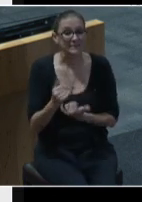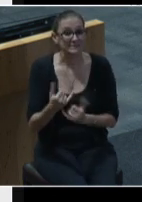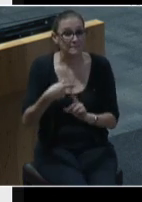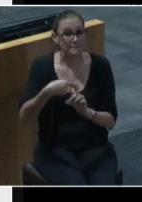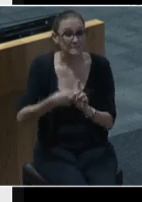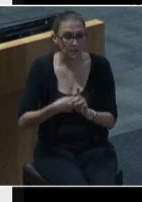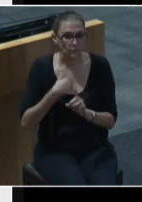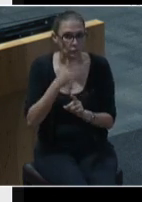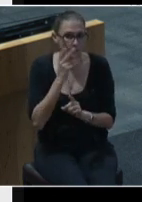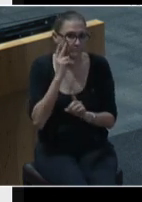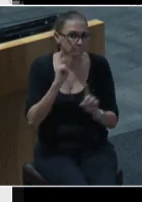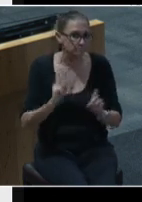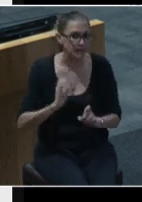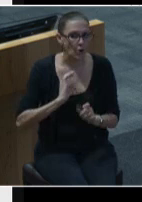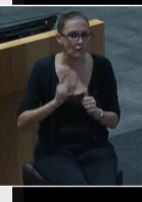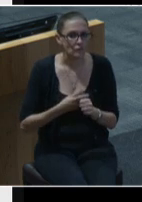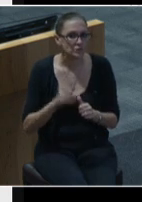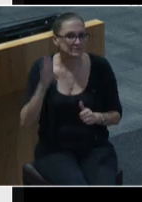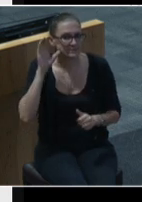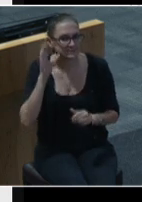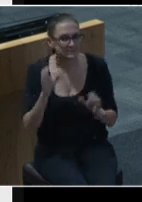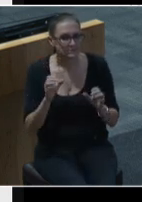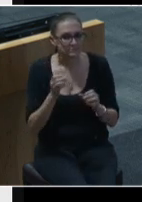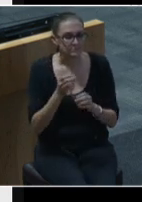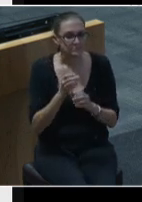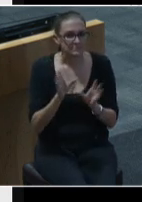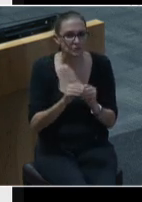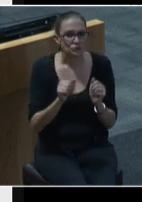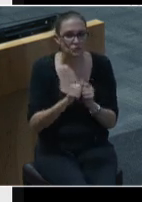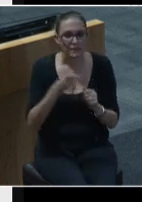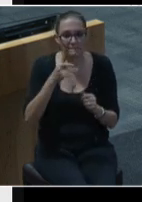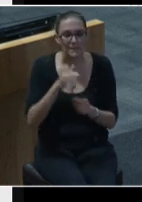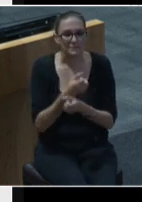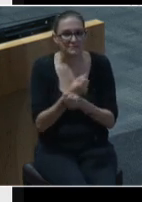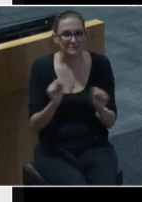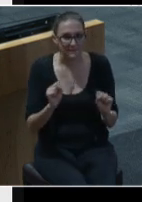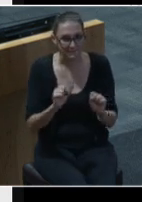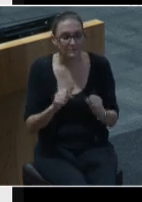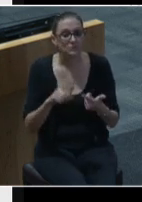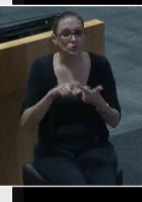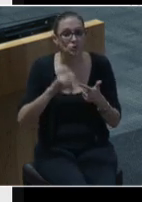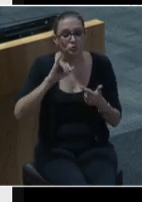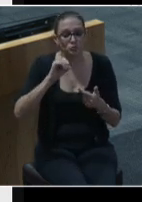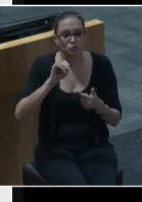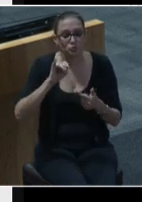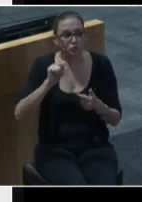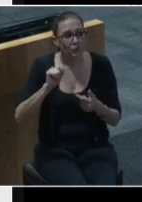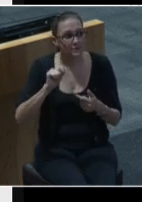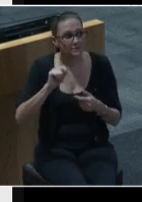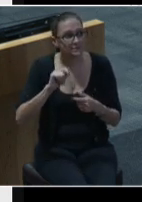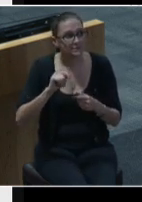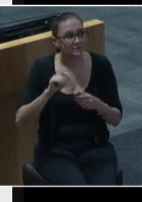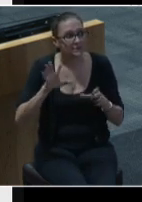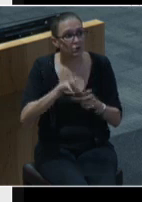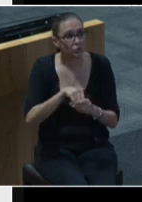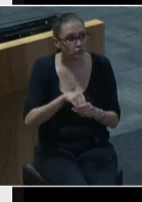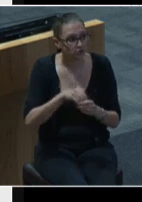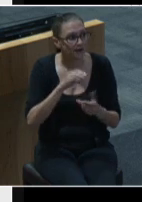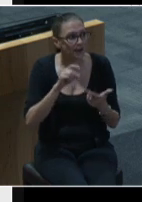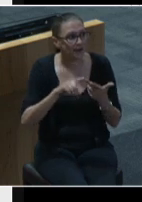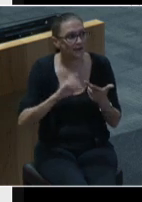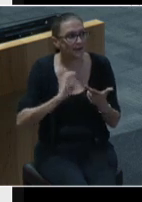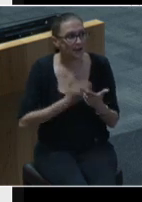we will pilot our first listening session with the Public Safety Commission, Joint Inclusion Commission, and our Quality of Life Advisory Commissions.